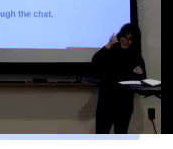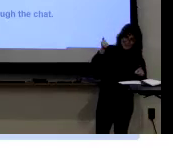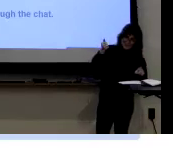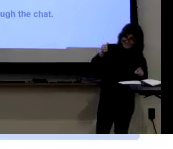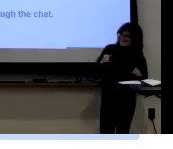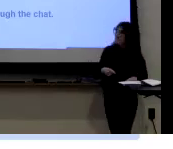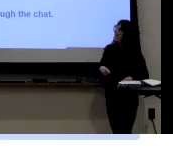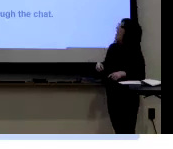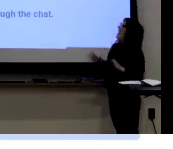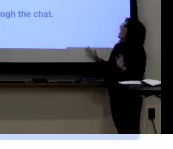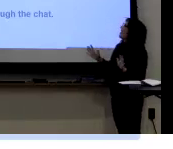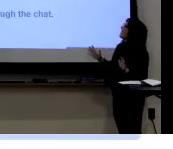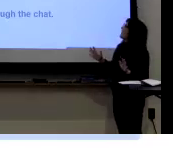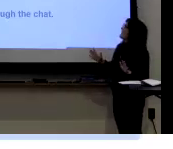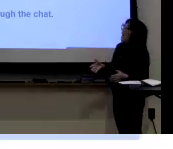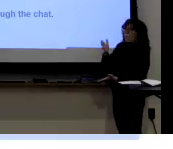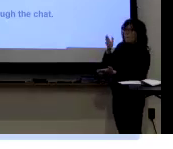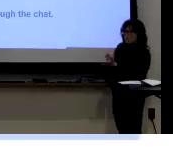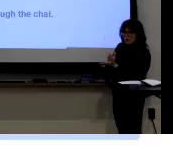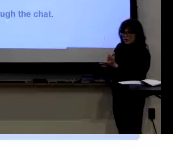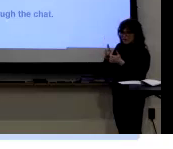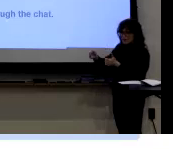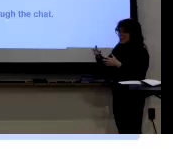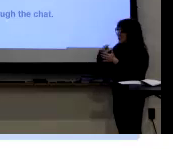Today, how they